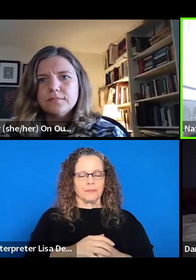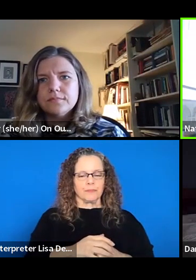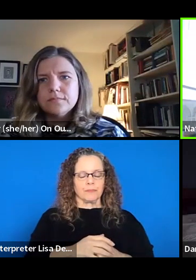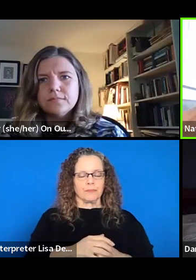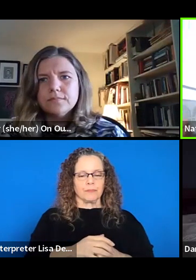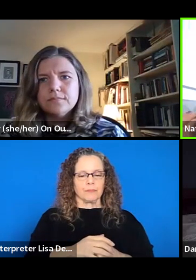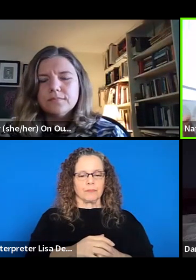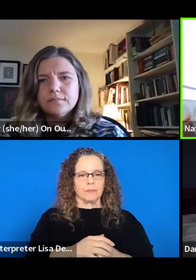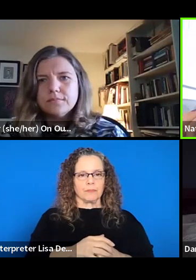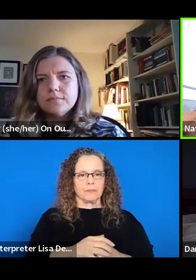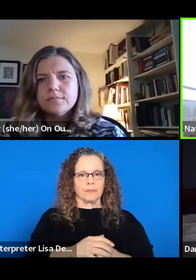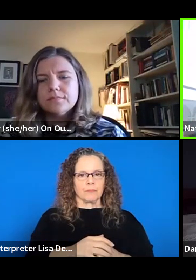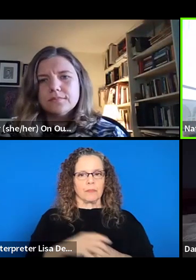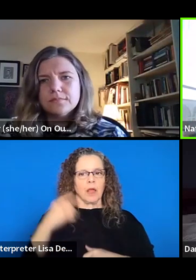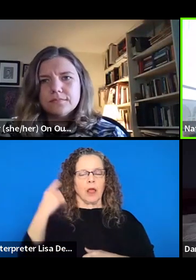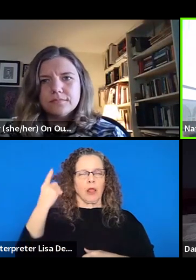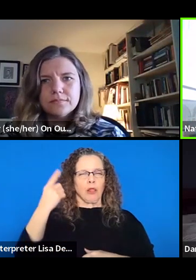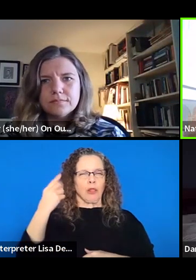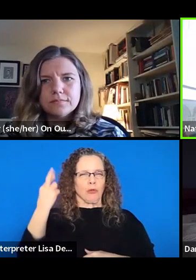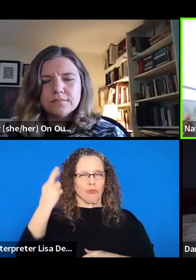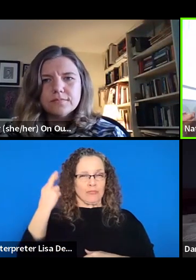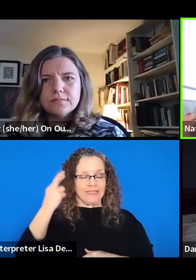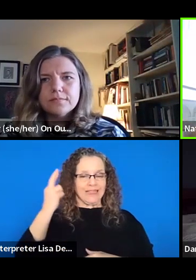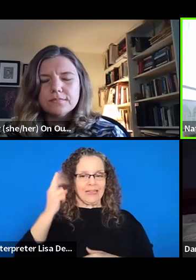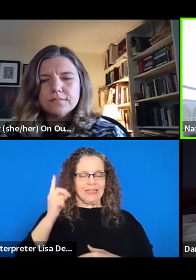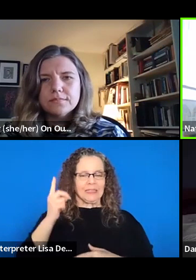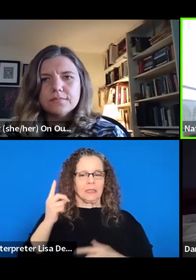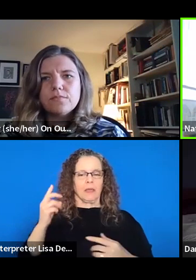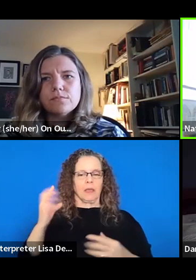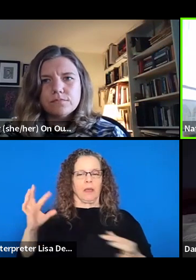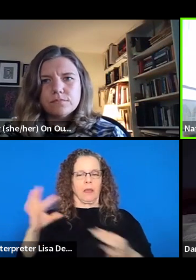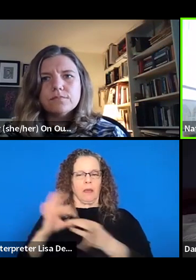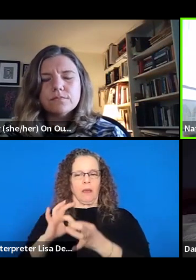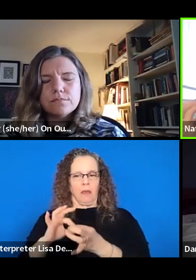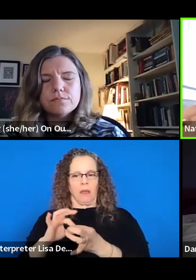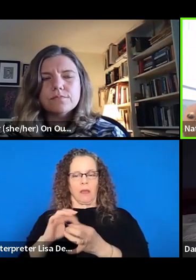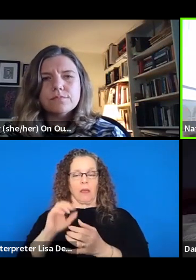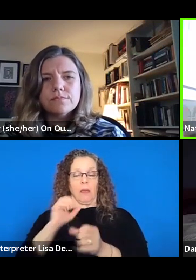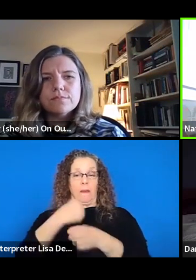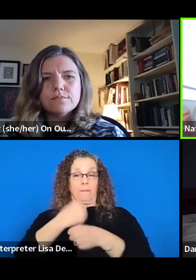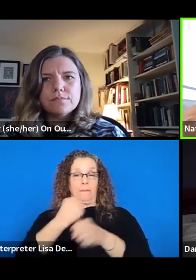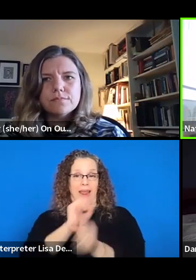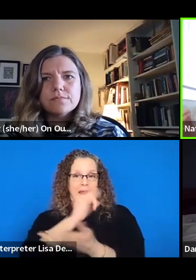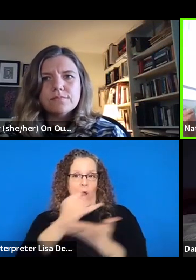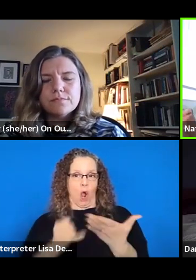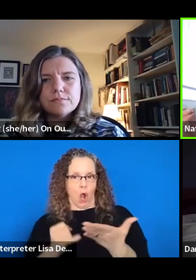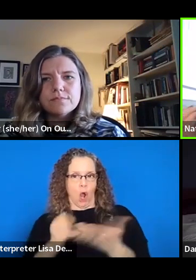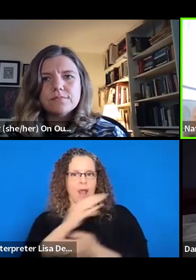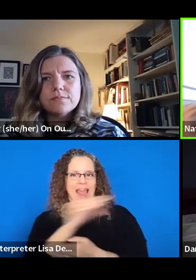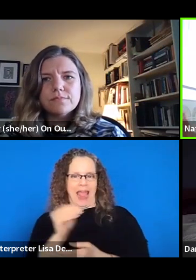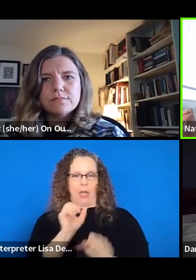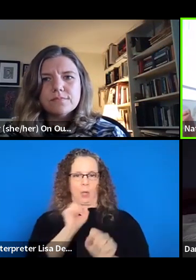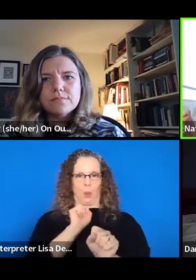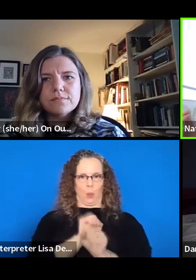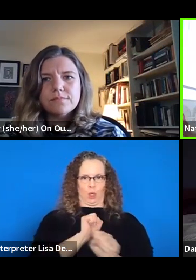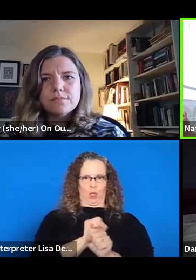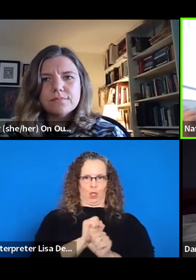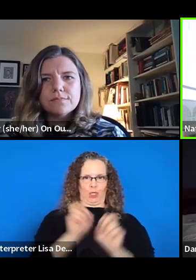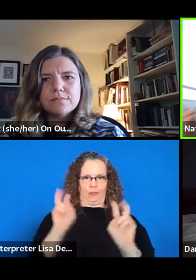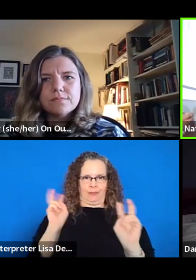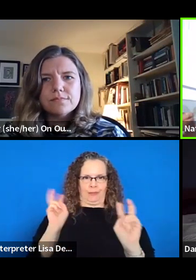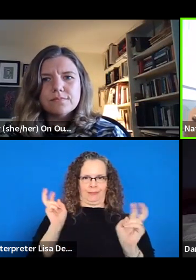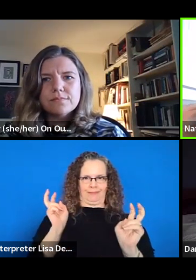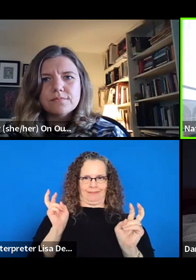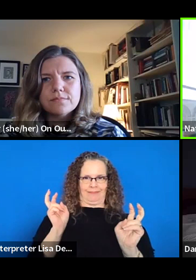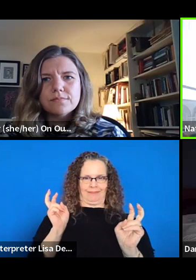this bifurcation between art making and work. Um, so I'll take a moment to say like, this is when we should talk